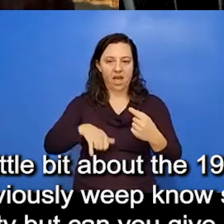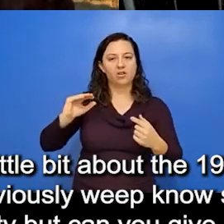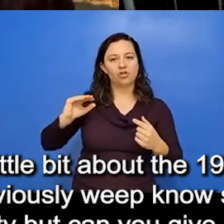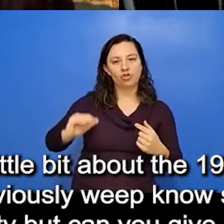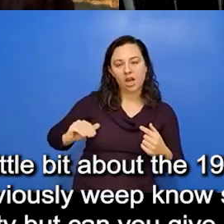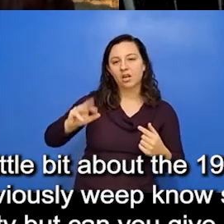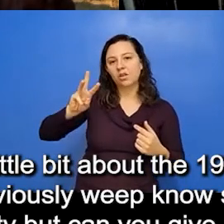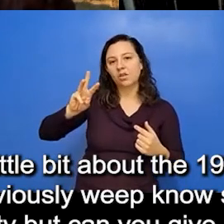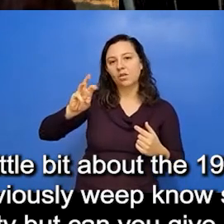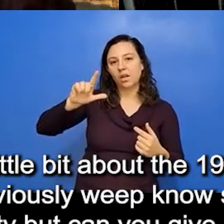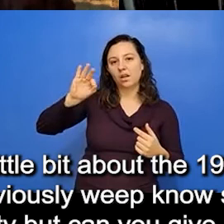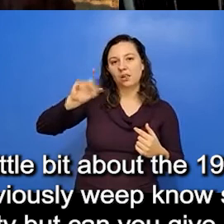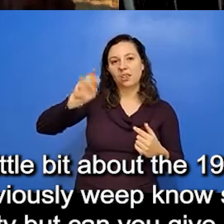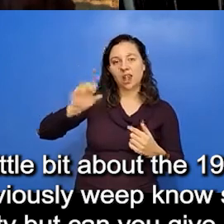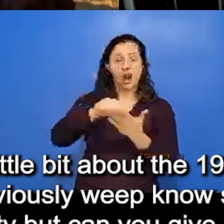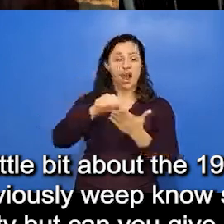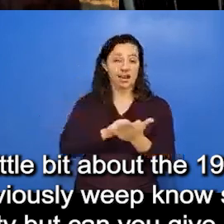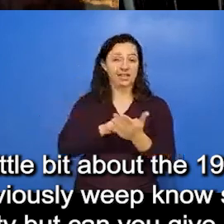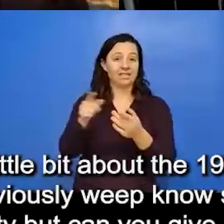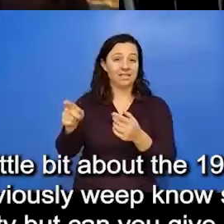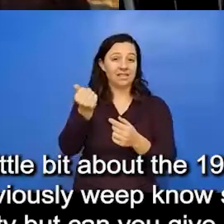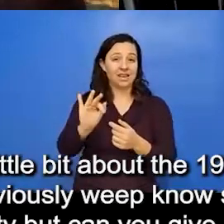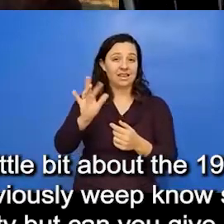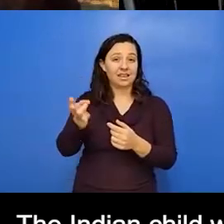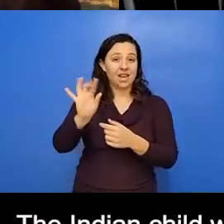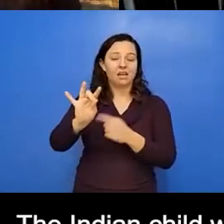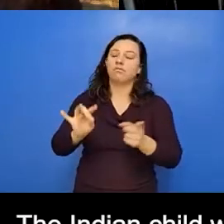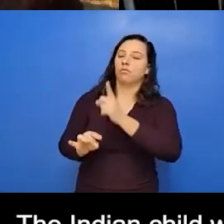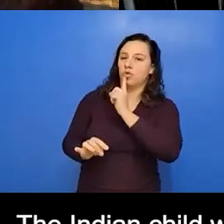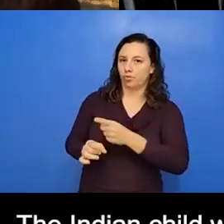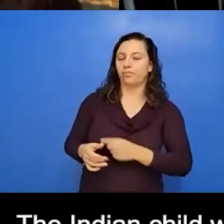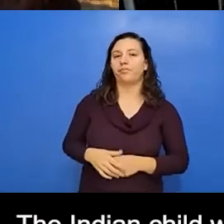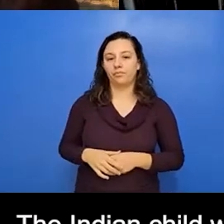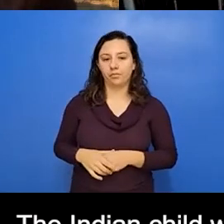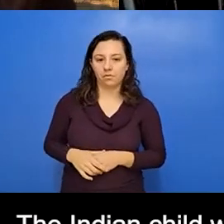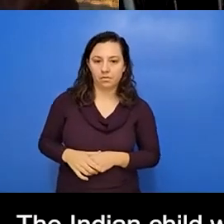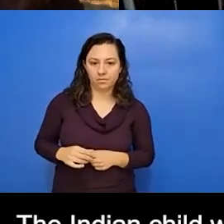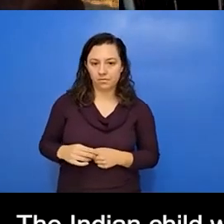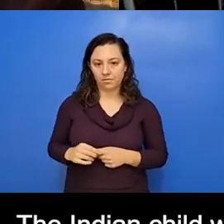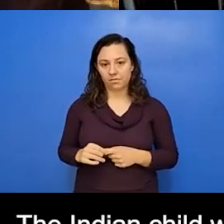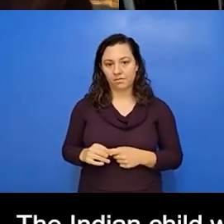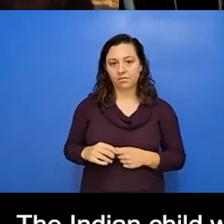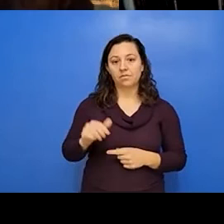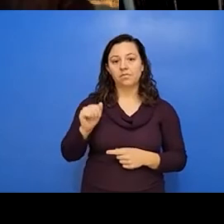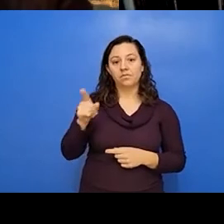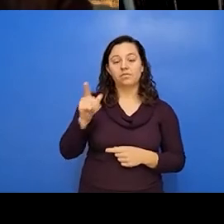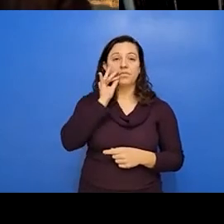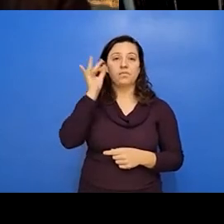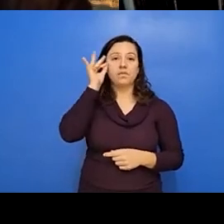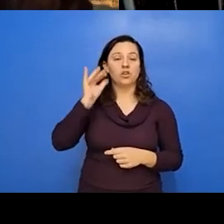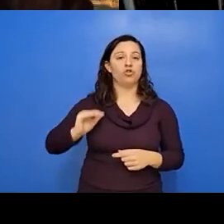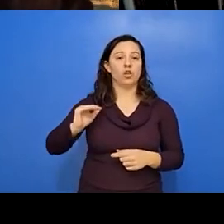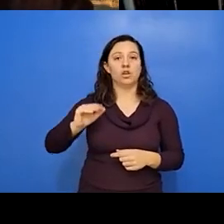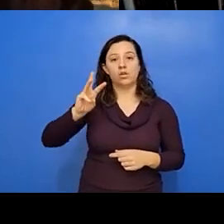of 1978? Sure. Um, the Indian child welfare act in 1978